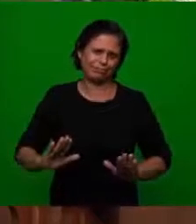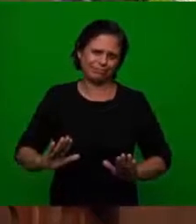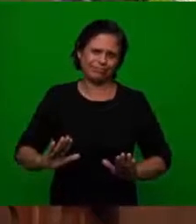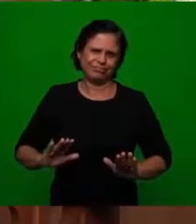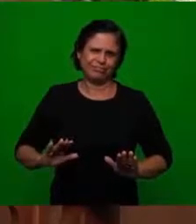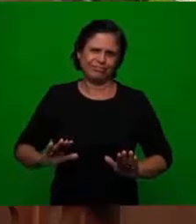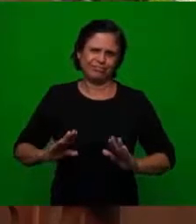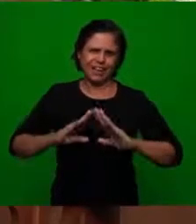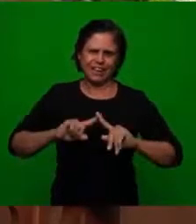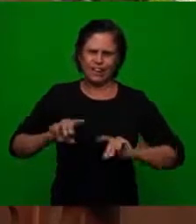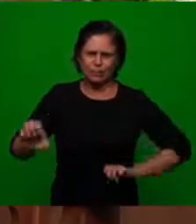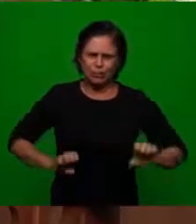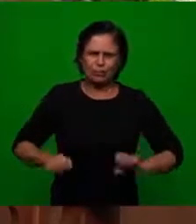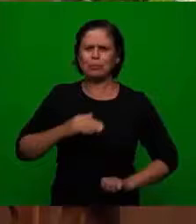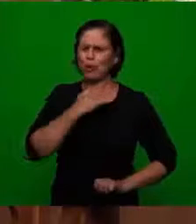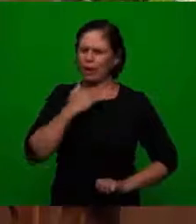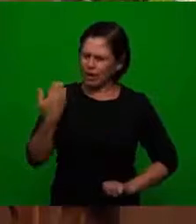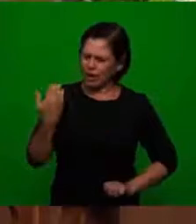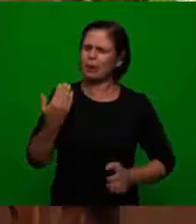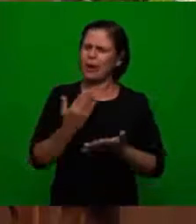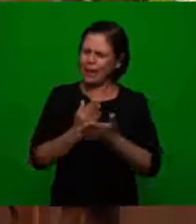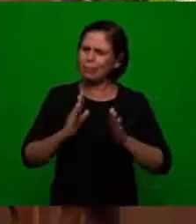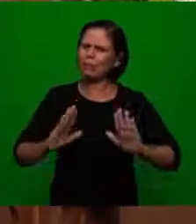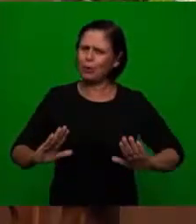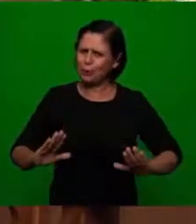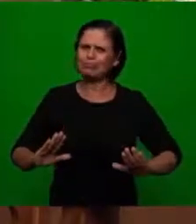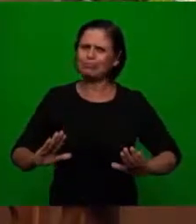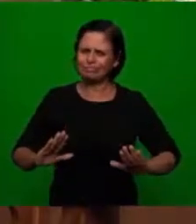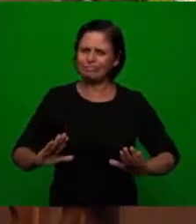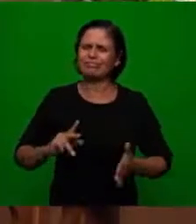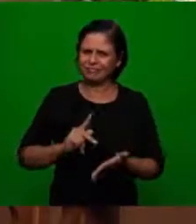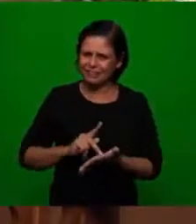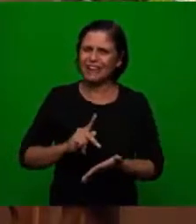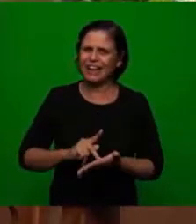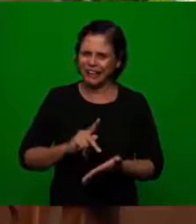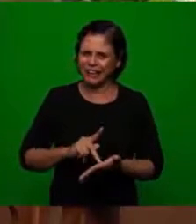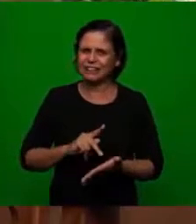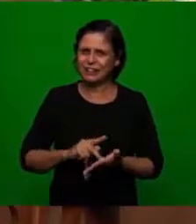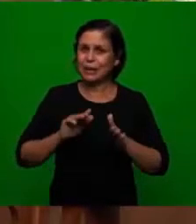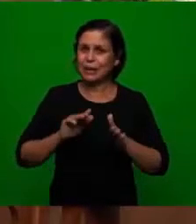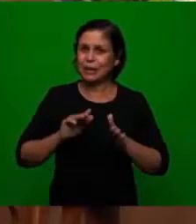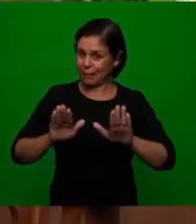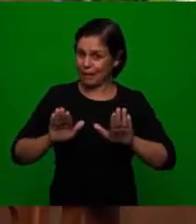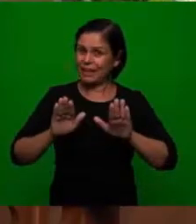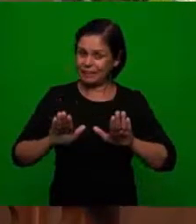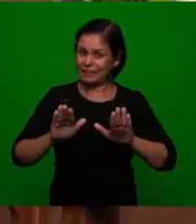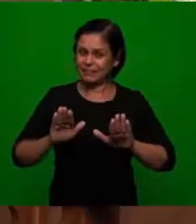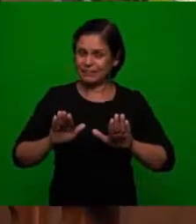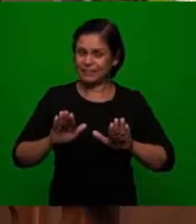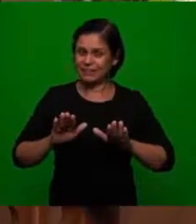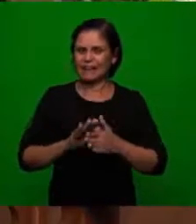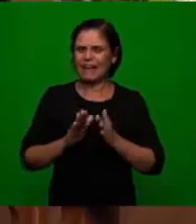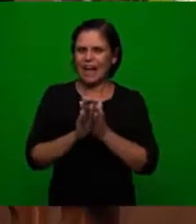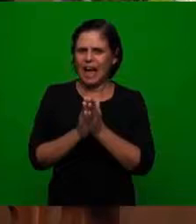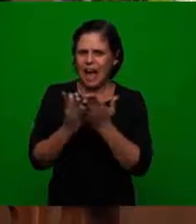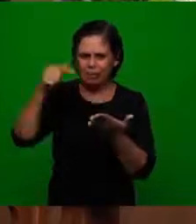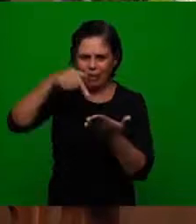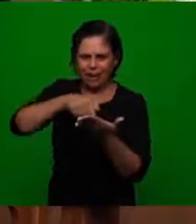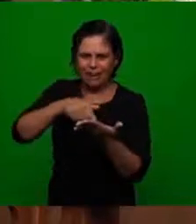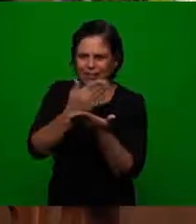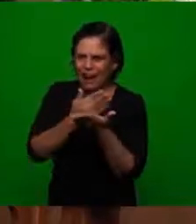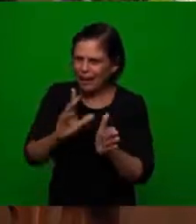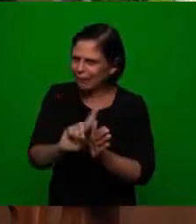persecutions the death all the trials the oppositions to men they